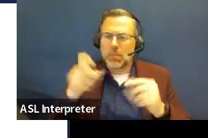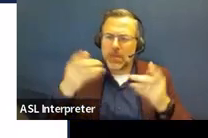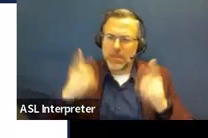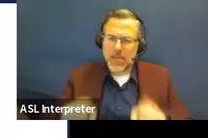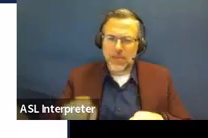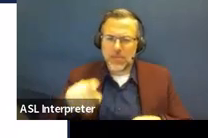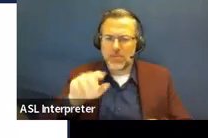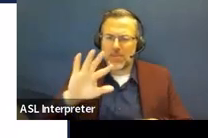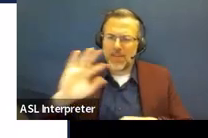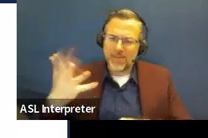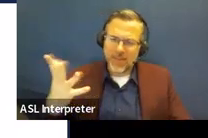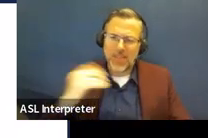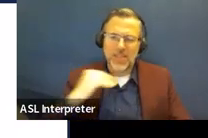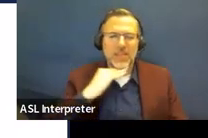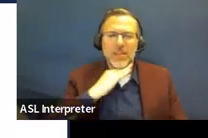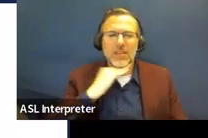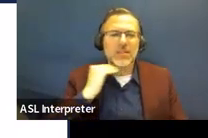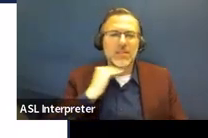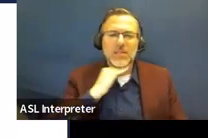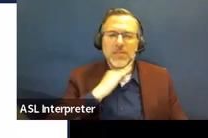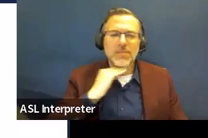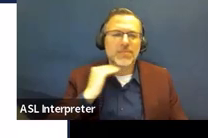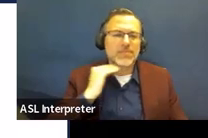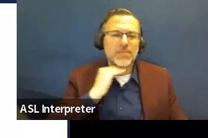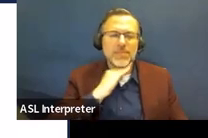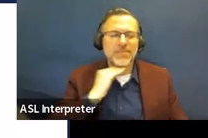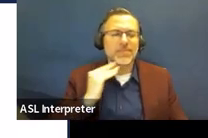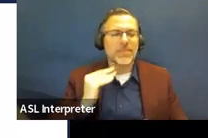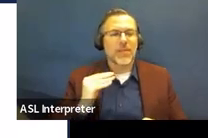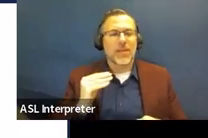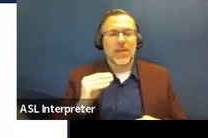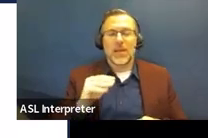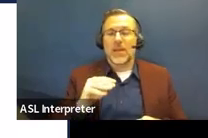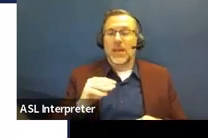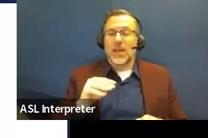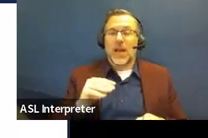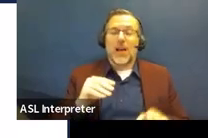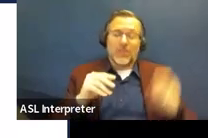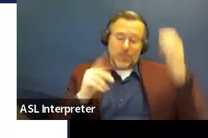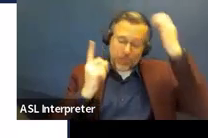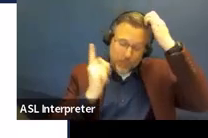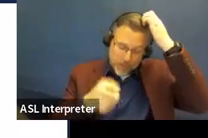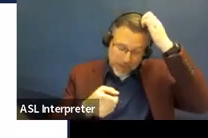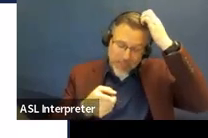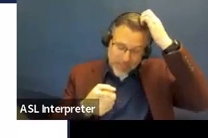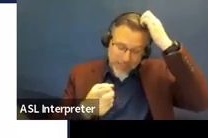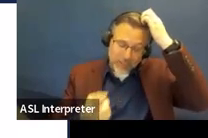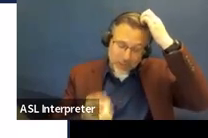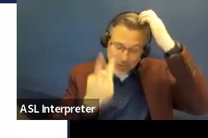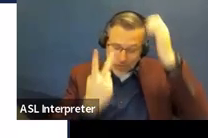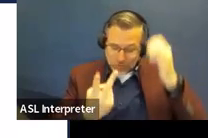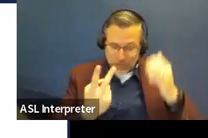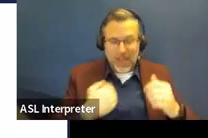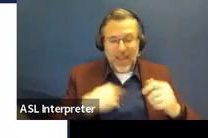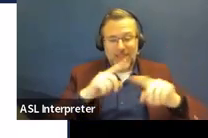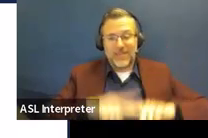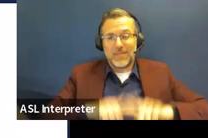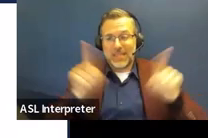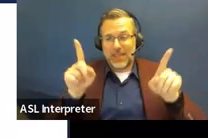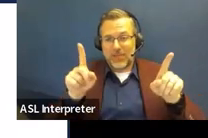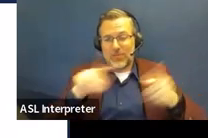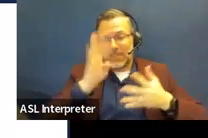This kind of clicked into me just as I was putting this, this together, that there are those two different timelines. Yeah. Because,